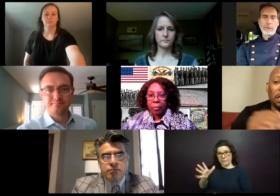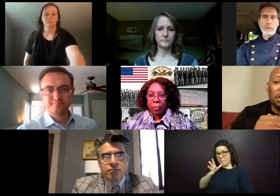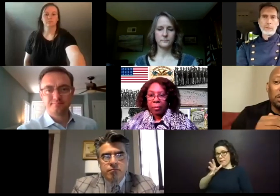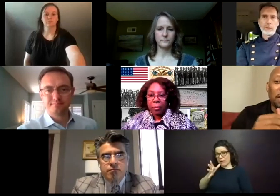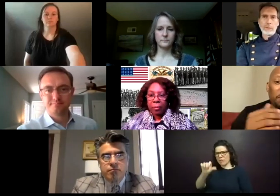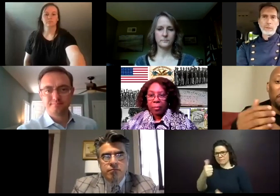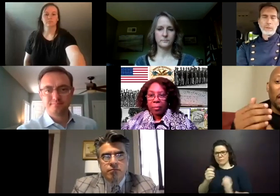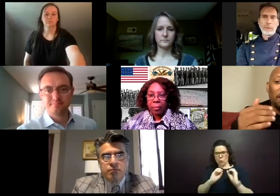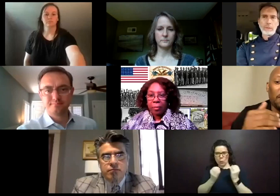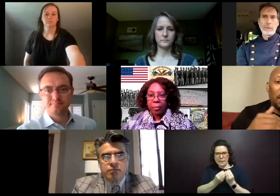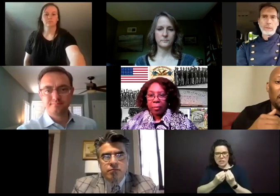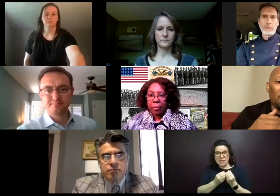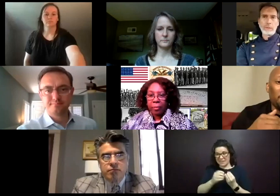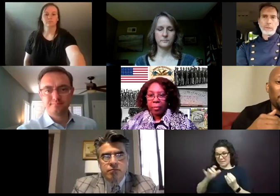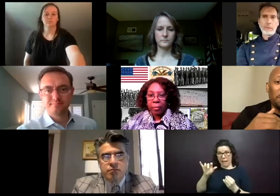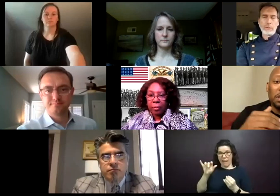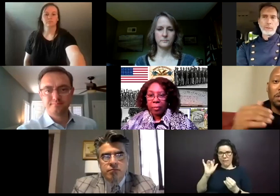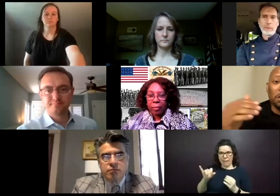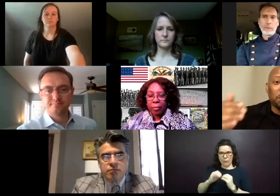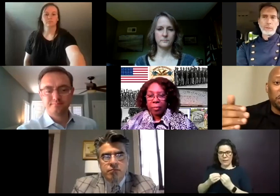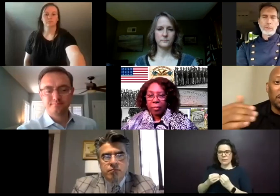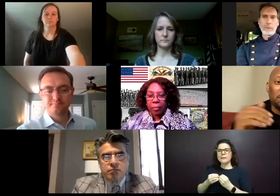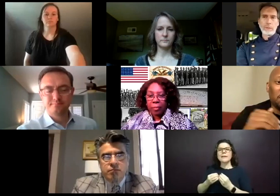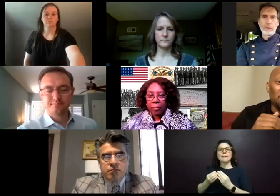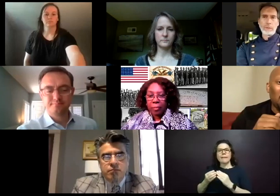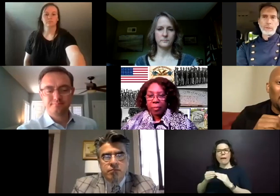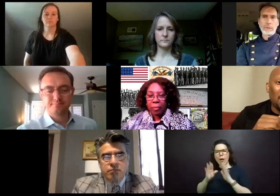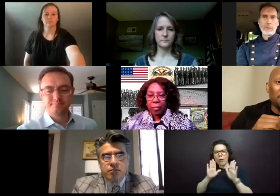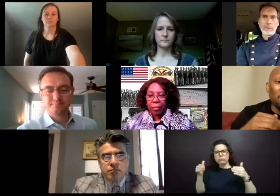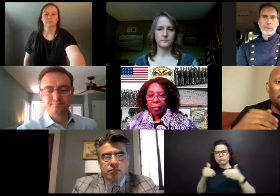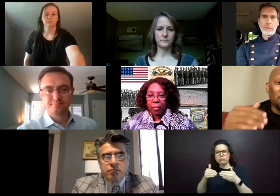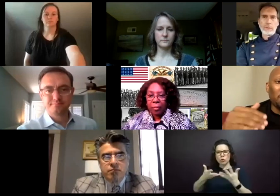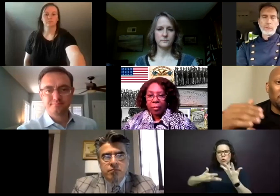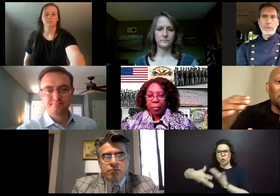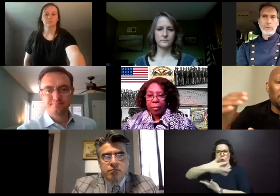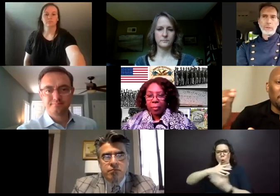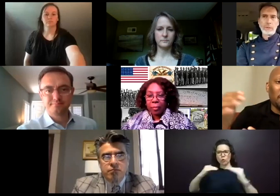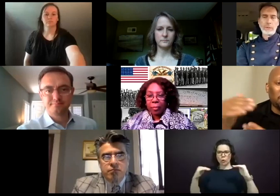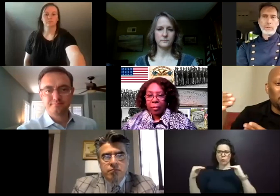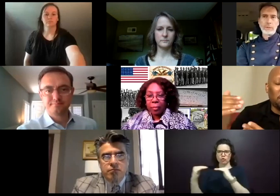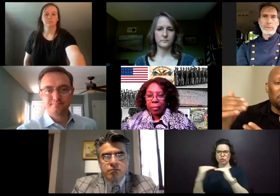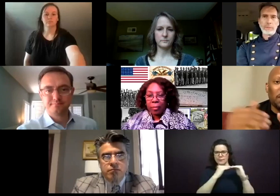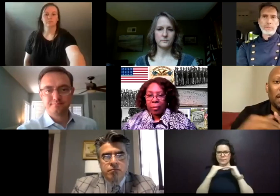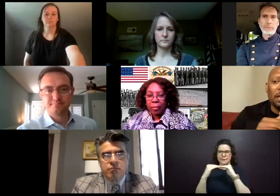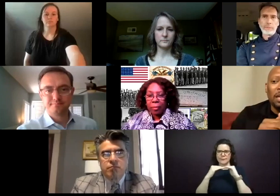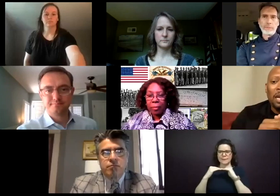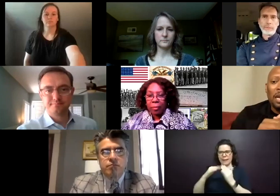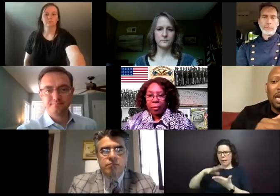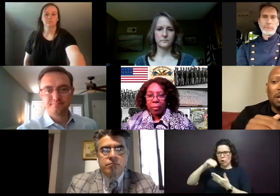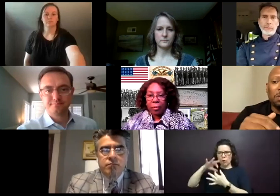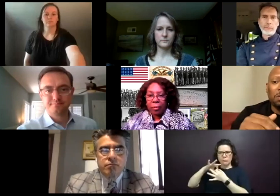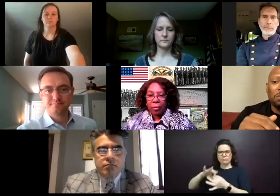organizations. And through that, they are focusing on social justice and really starting to learn about the system and